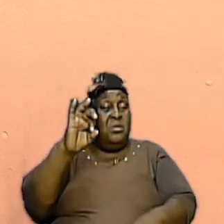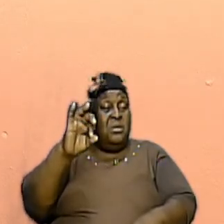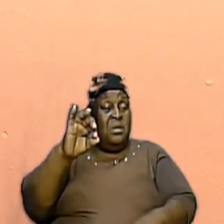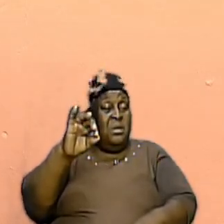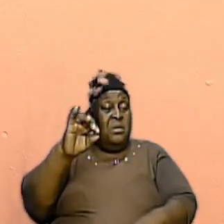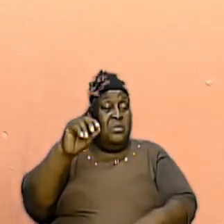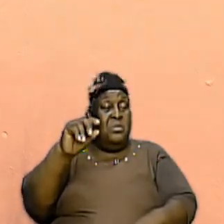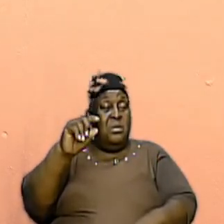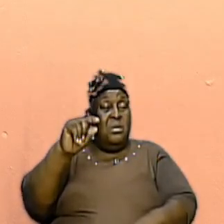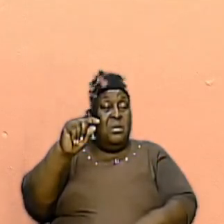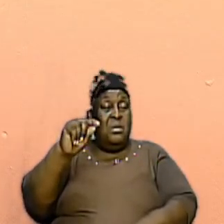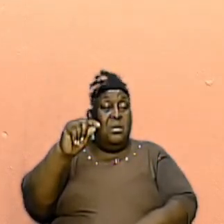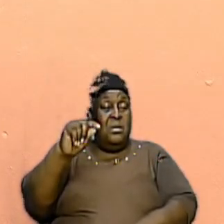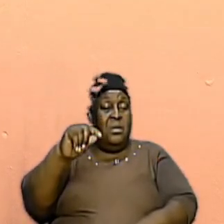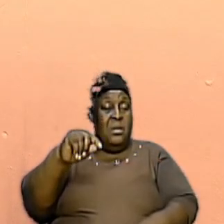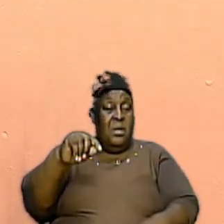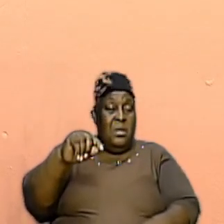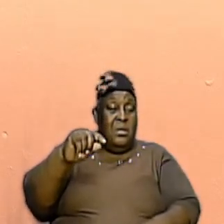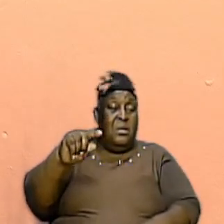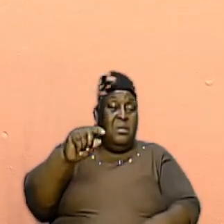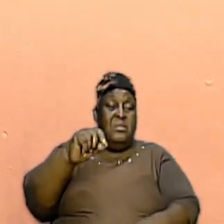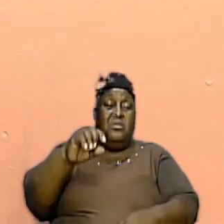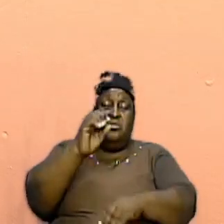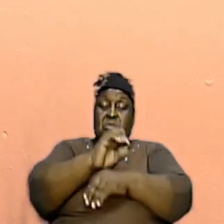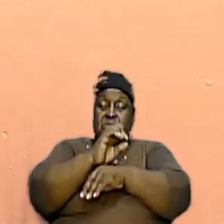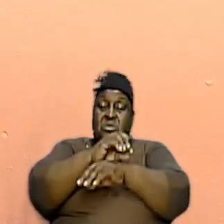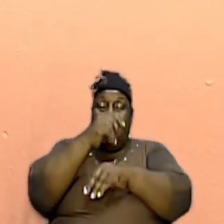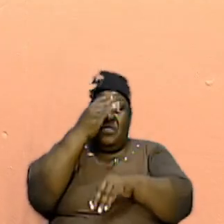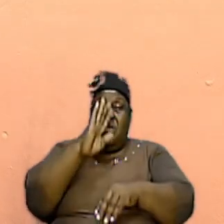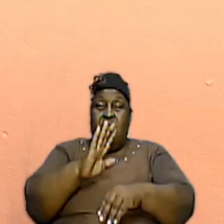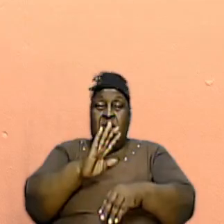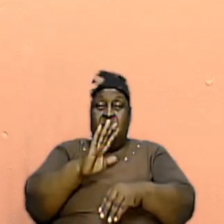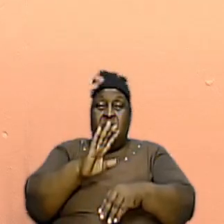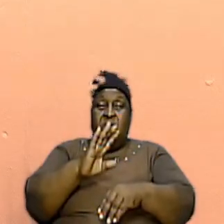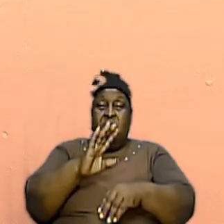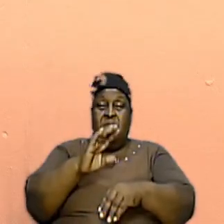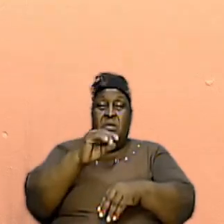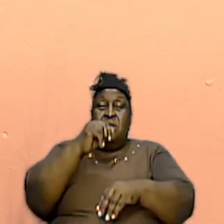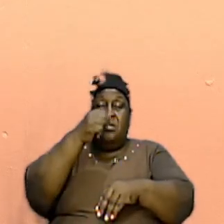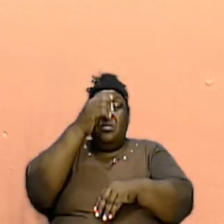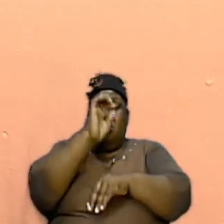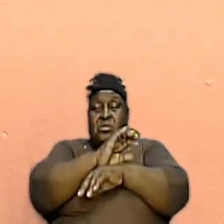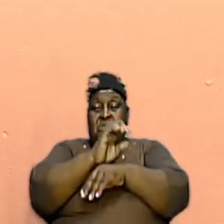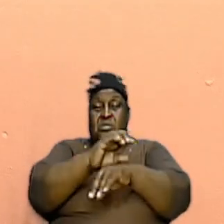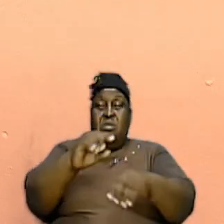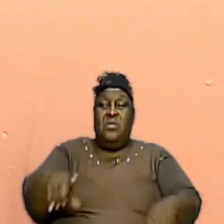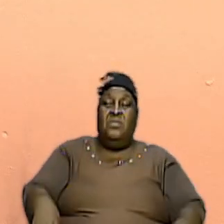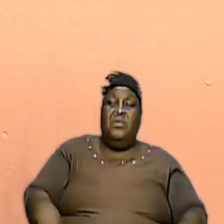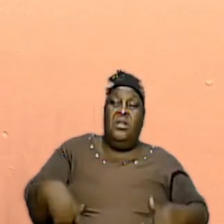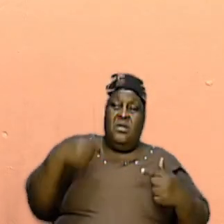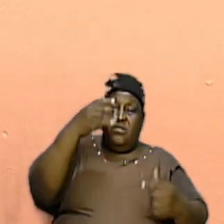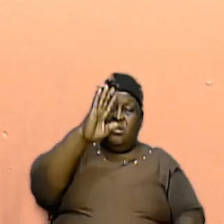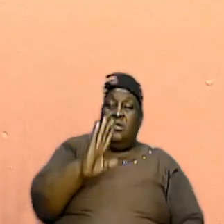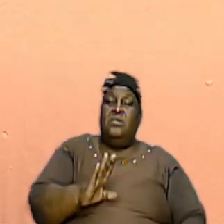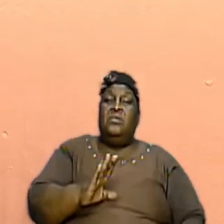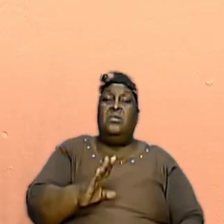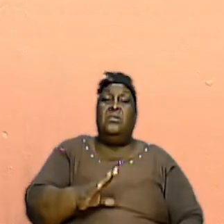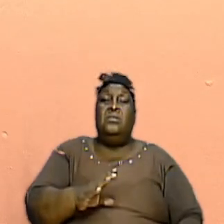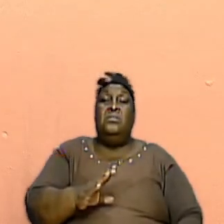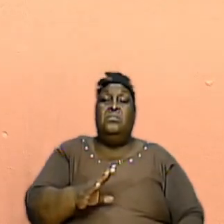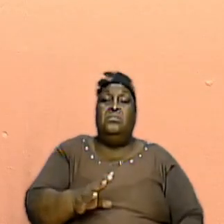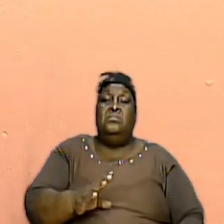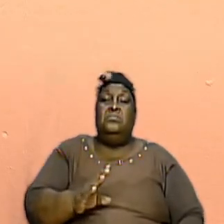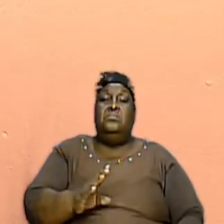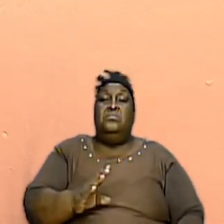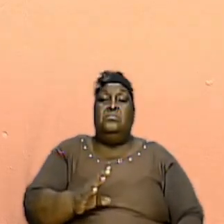it is the church of God the church of the Lord Jesus Christ and so let us just